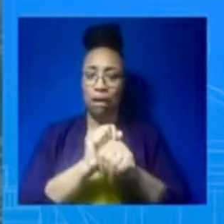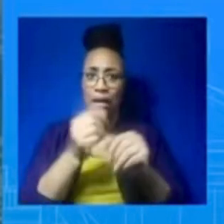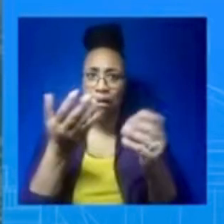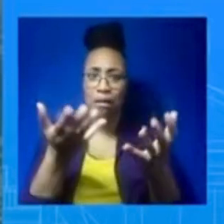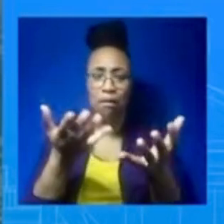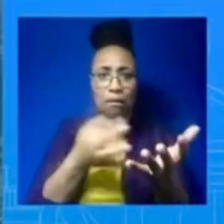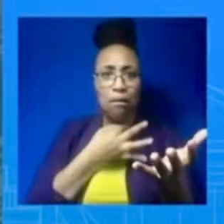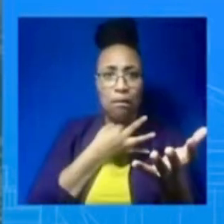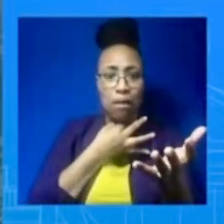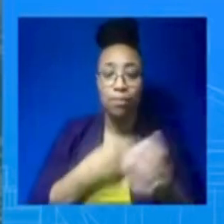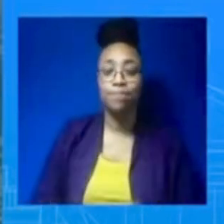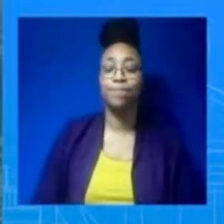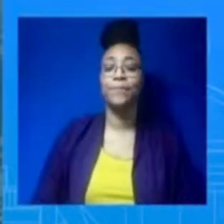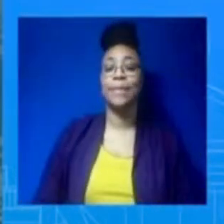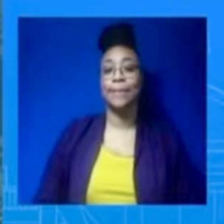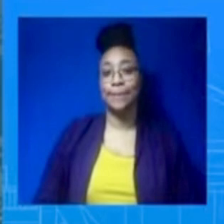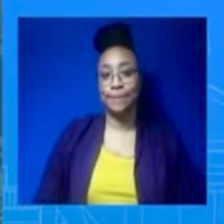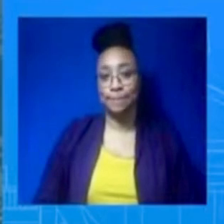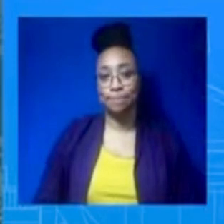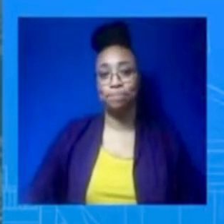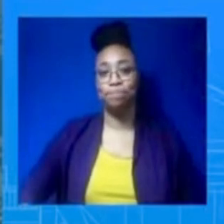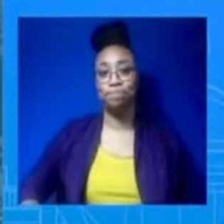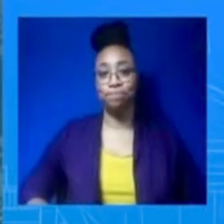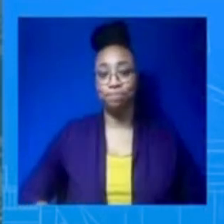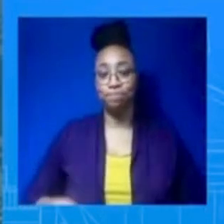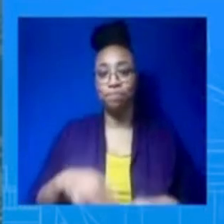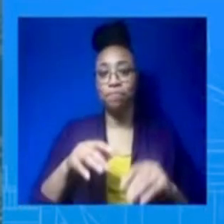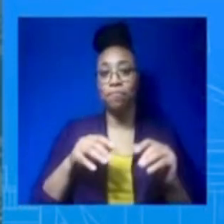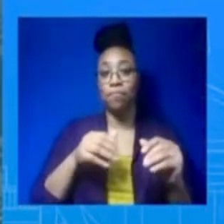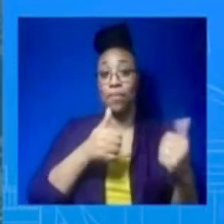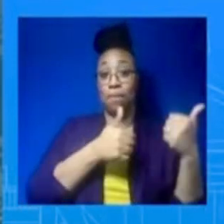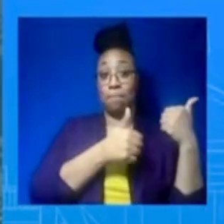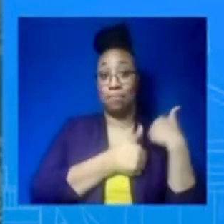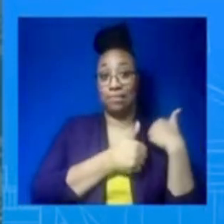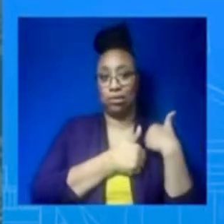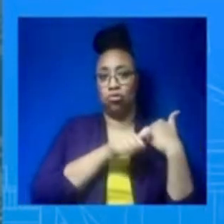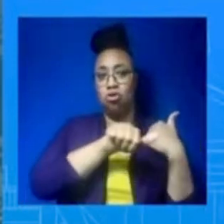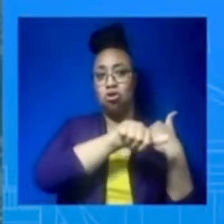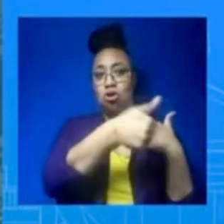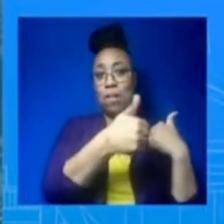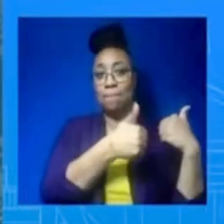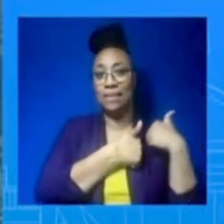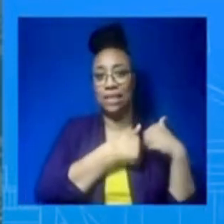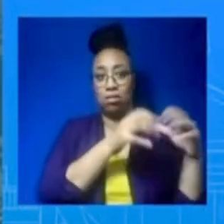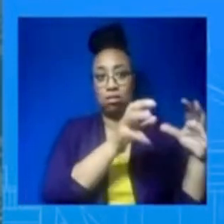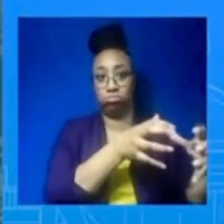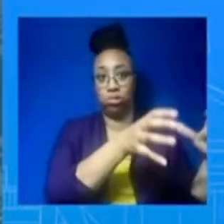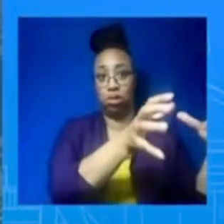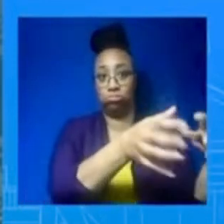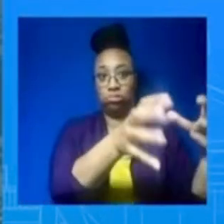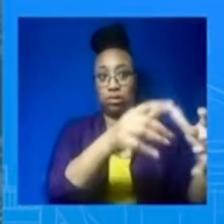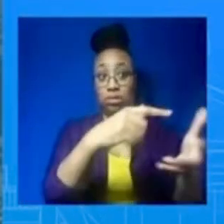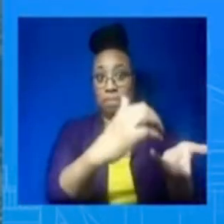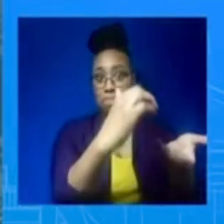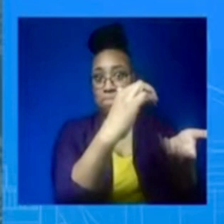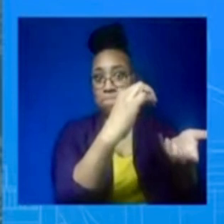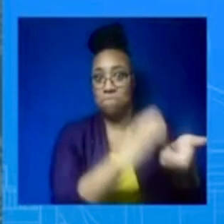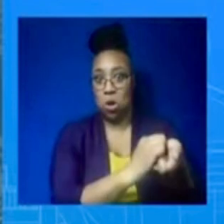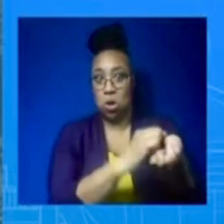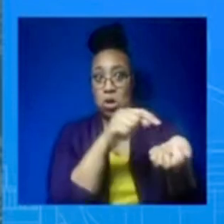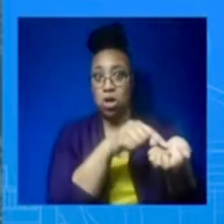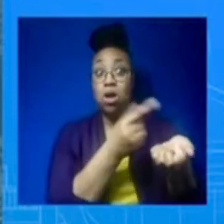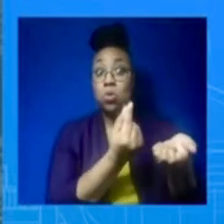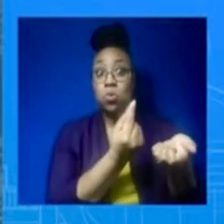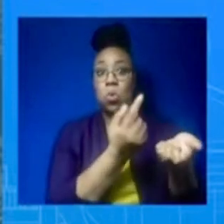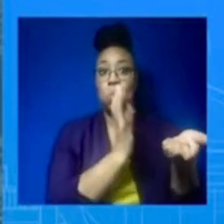conducted a helicopter raid against an ISIS senior leader, a man named Hamza al-Hamzi. And he was overseeing the group's deadly